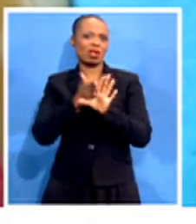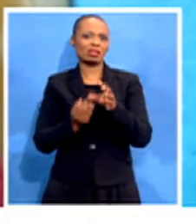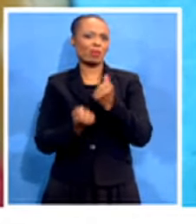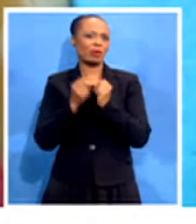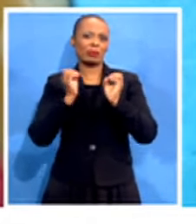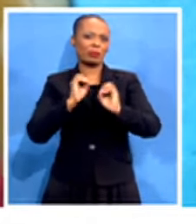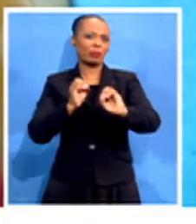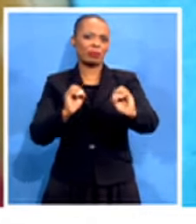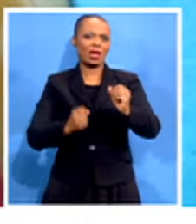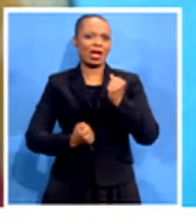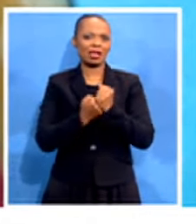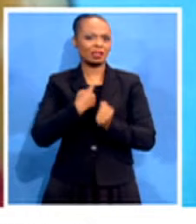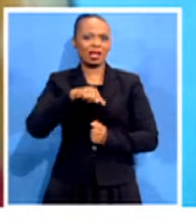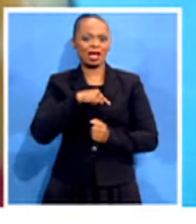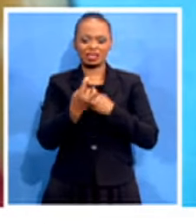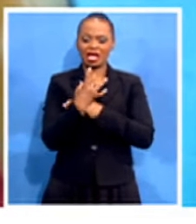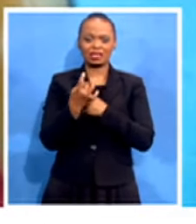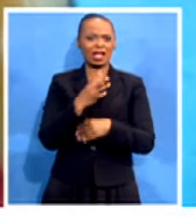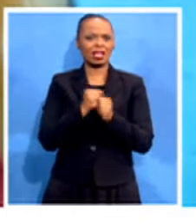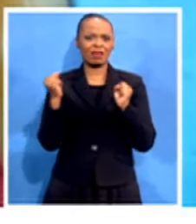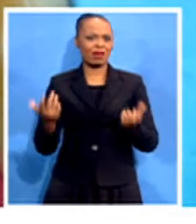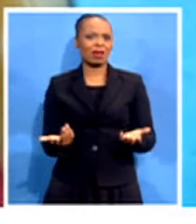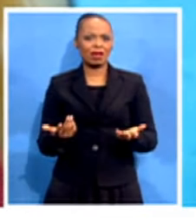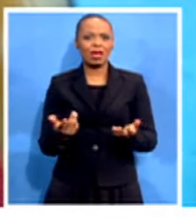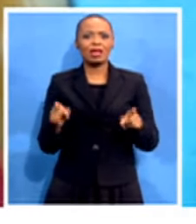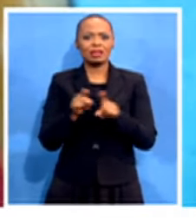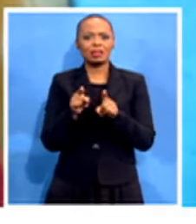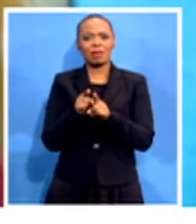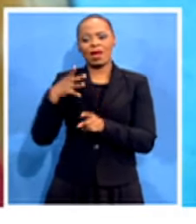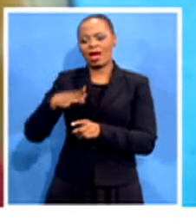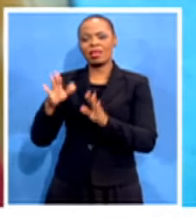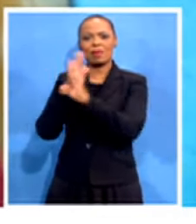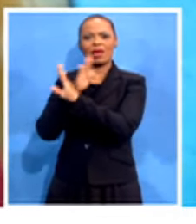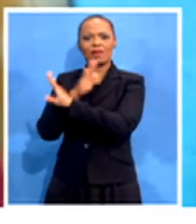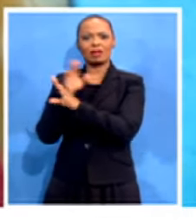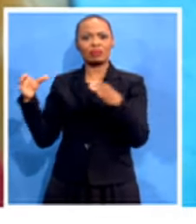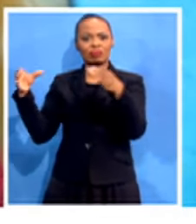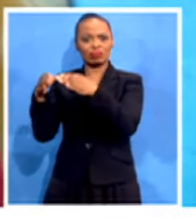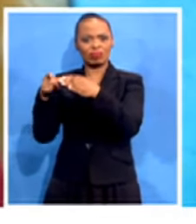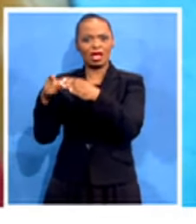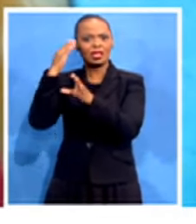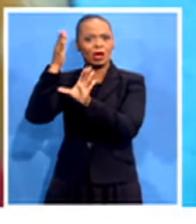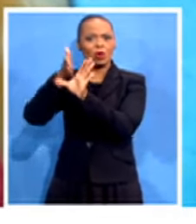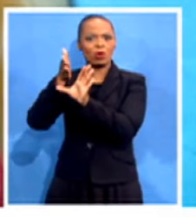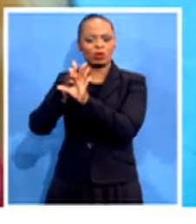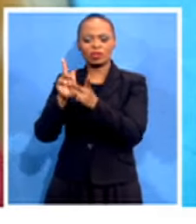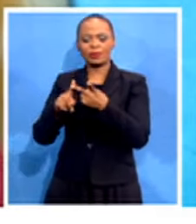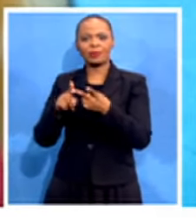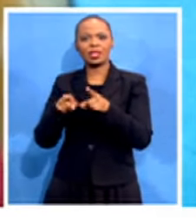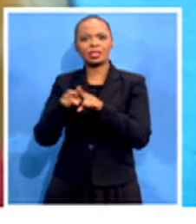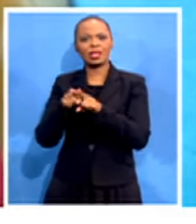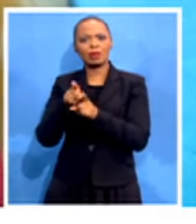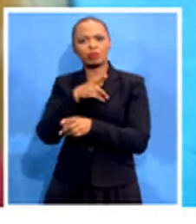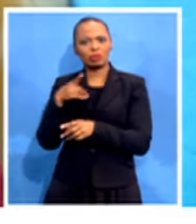to assist us with counselling and so on, until some other private sector psychologists and other practitioners in that